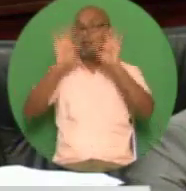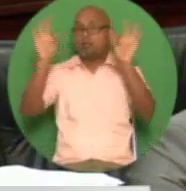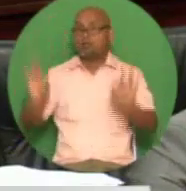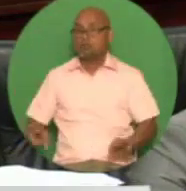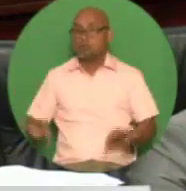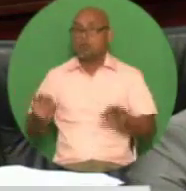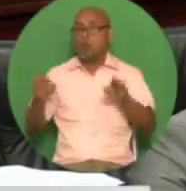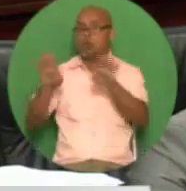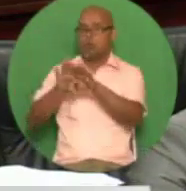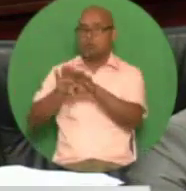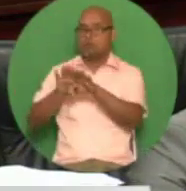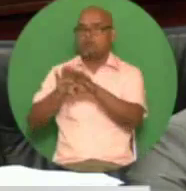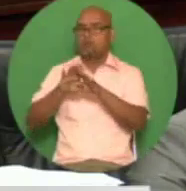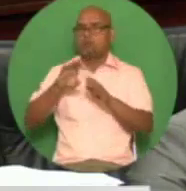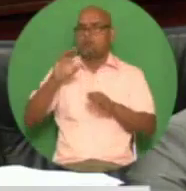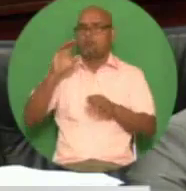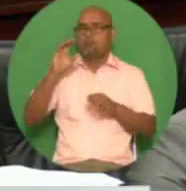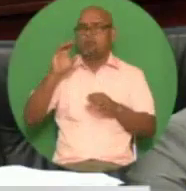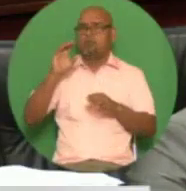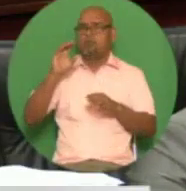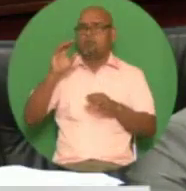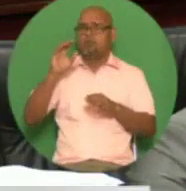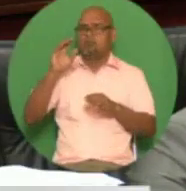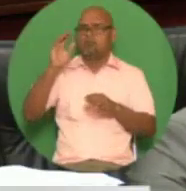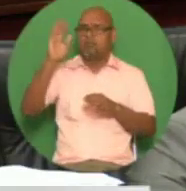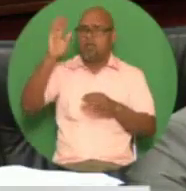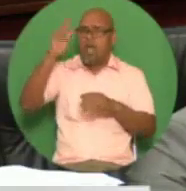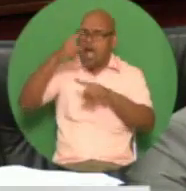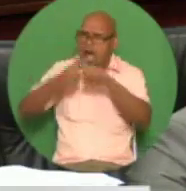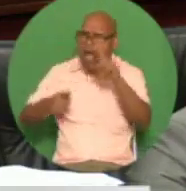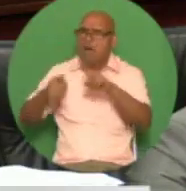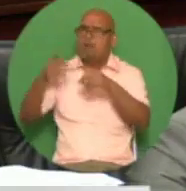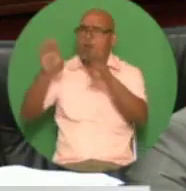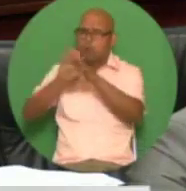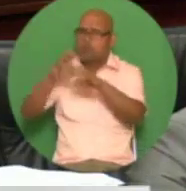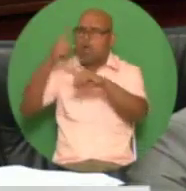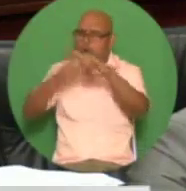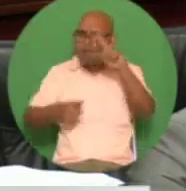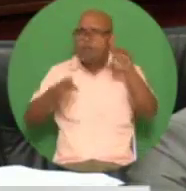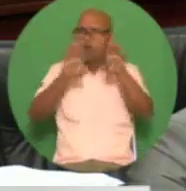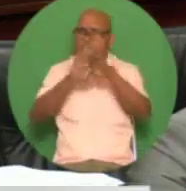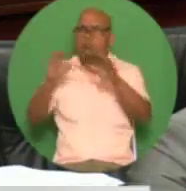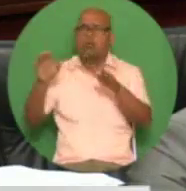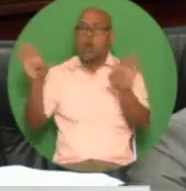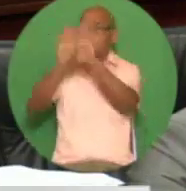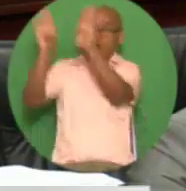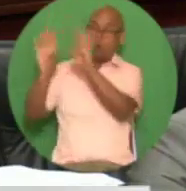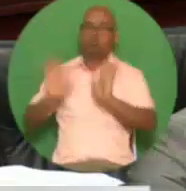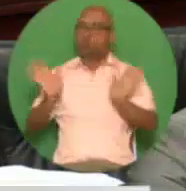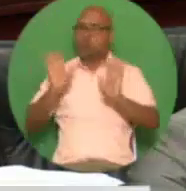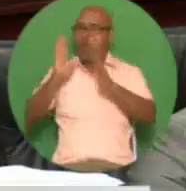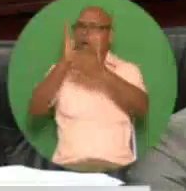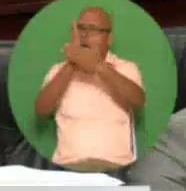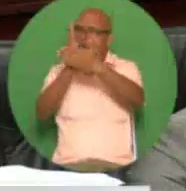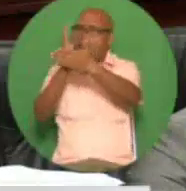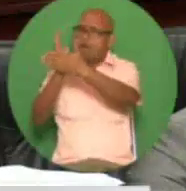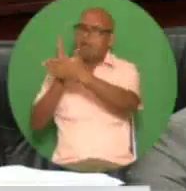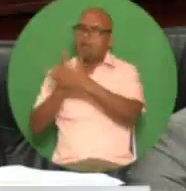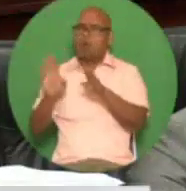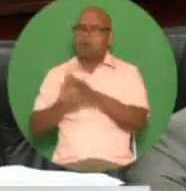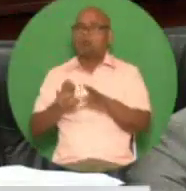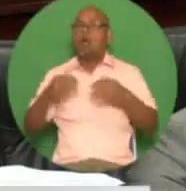with determination of fuel production on October 15 2018 but with significant quantities of fuel in storage